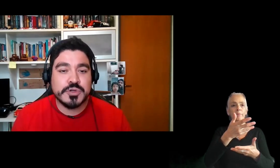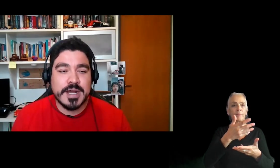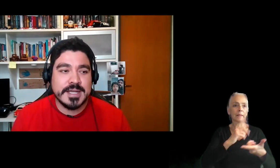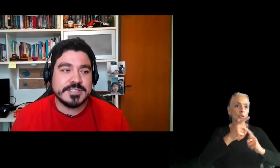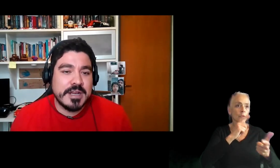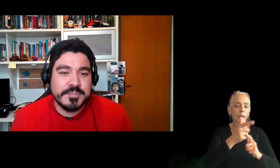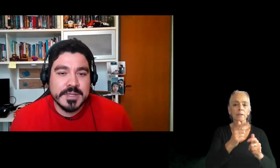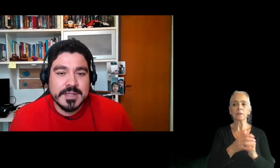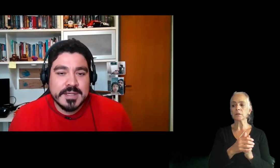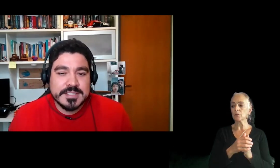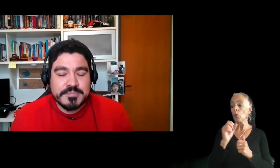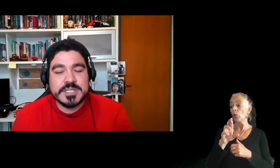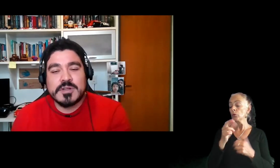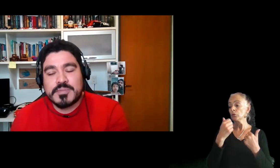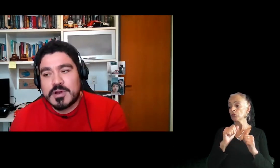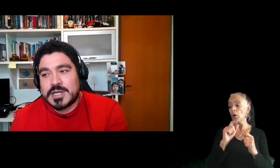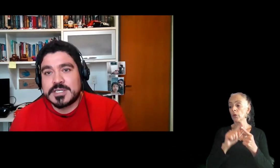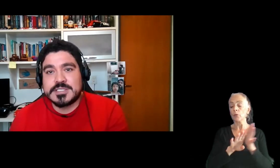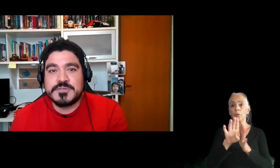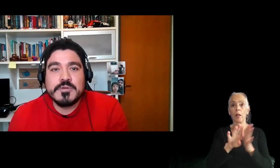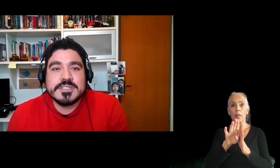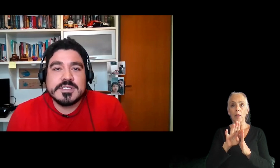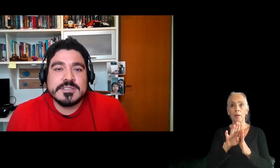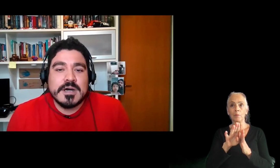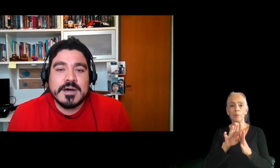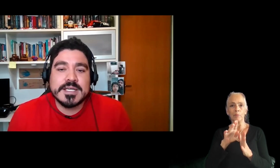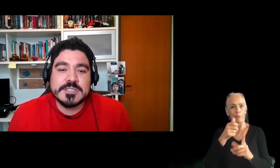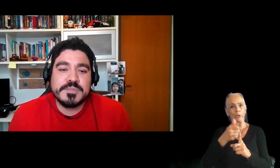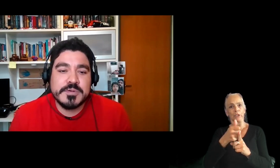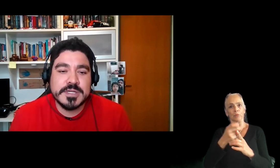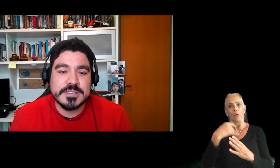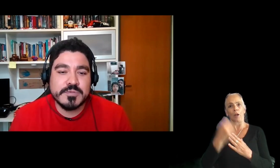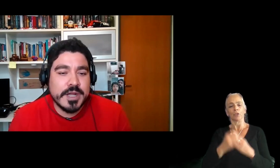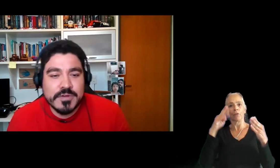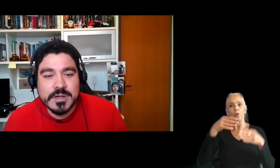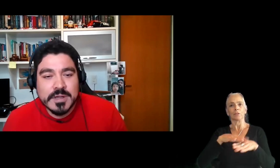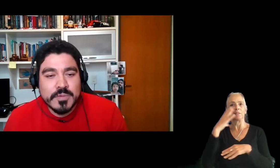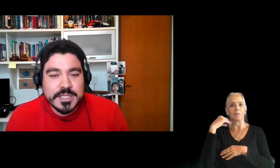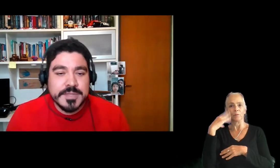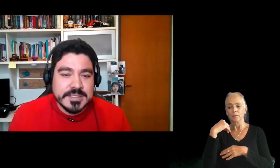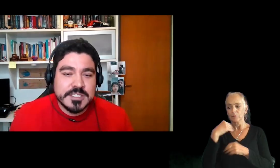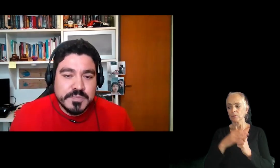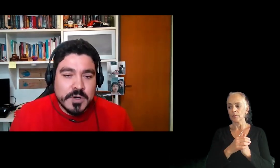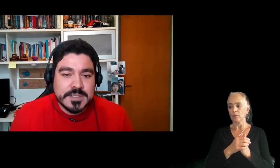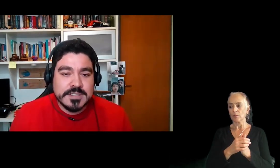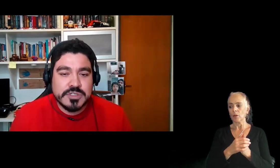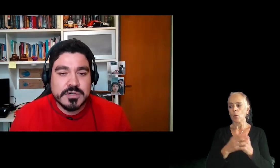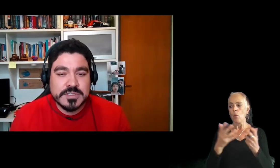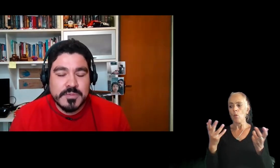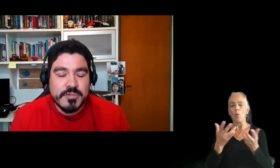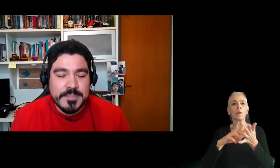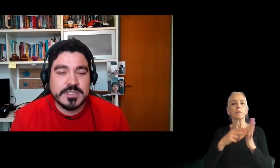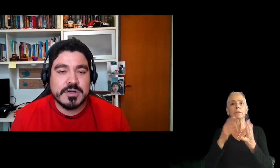even try develop some personal project focusing on experience, whatever. What it means, it's important